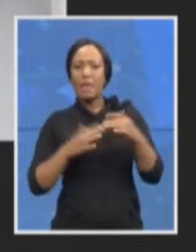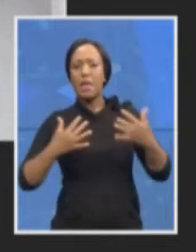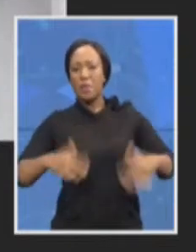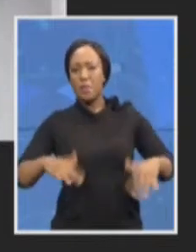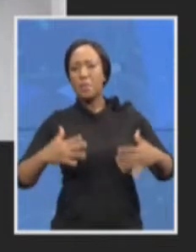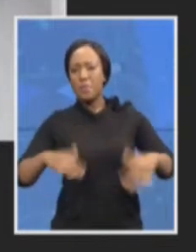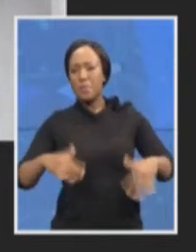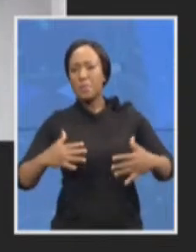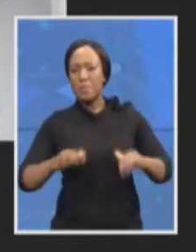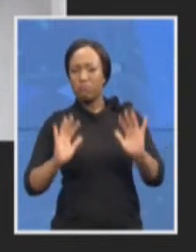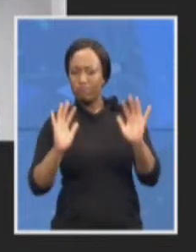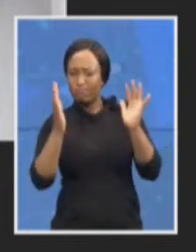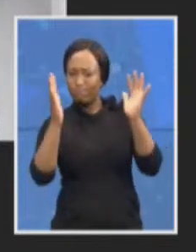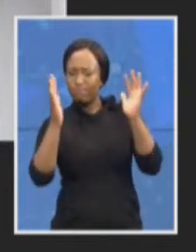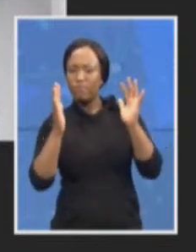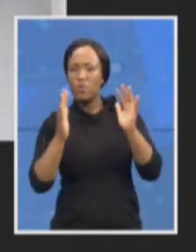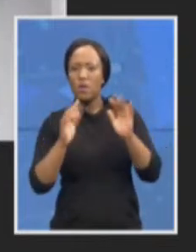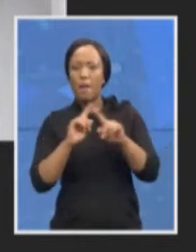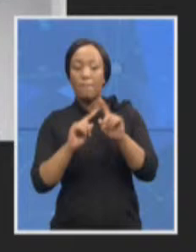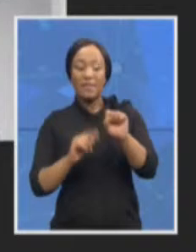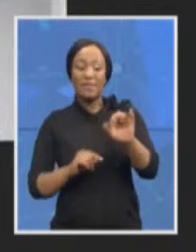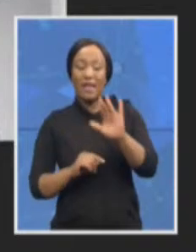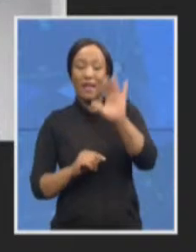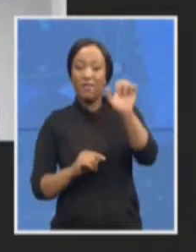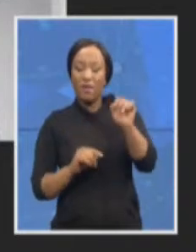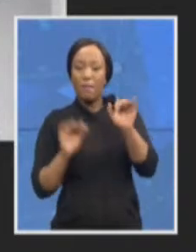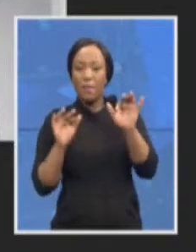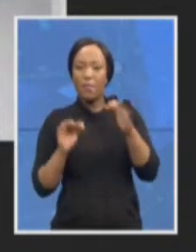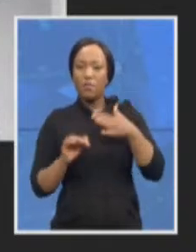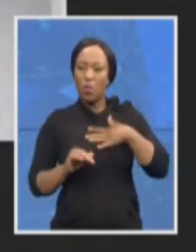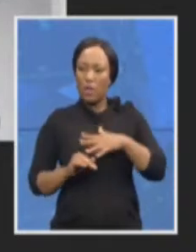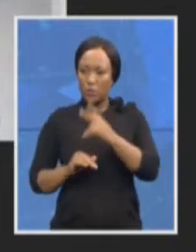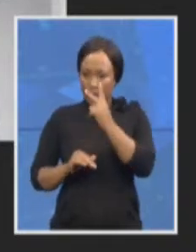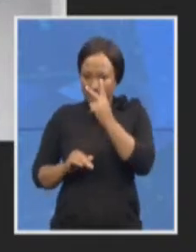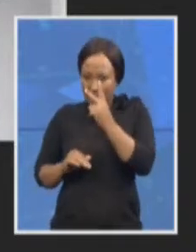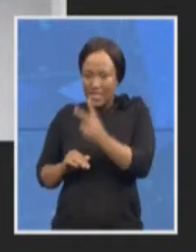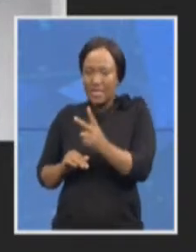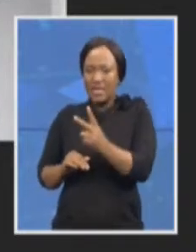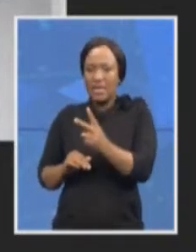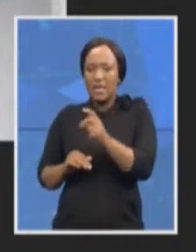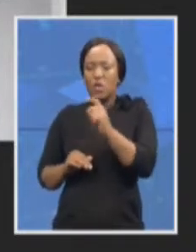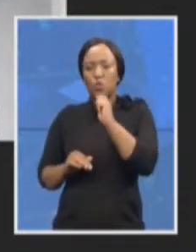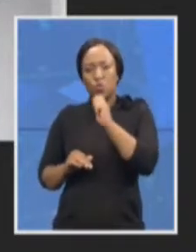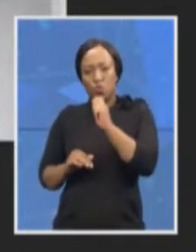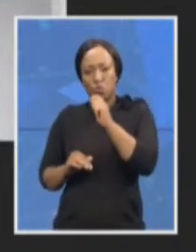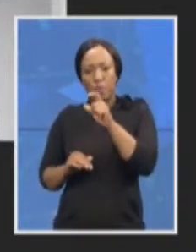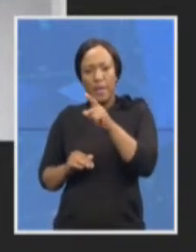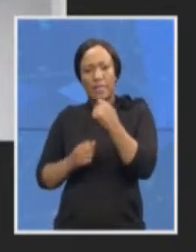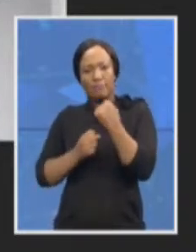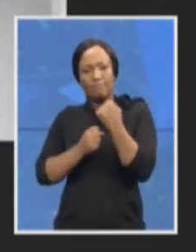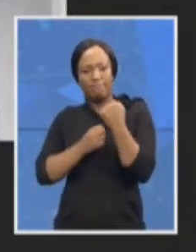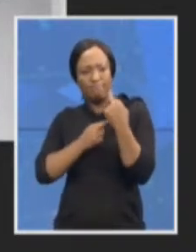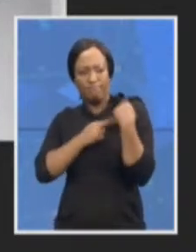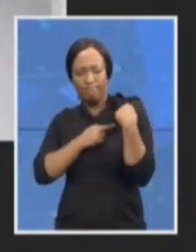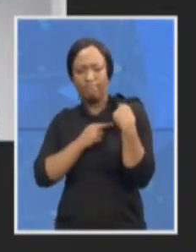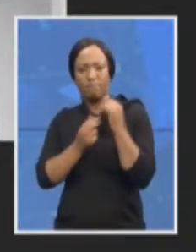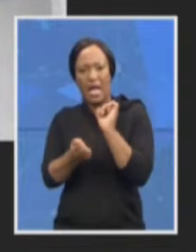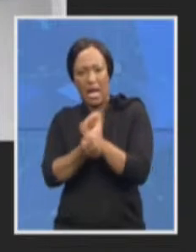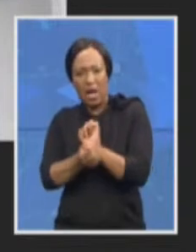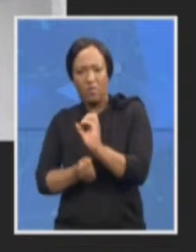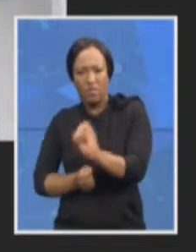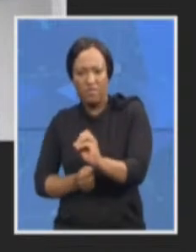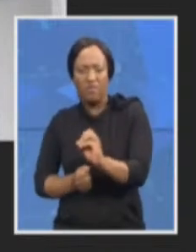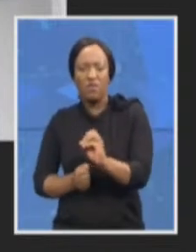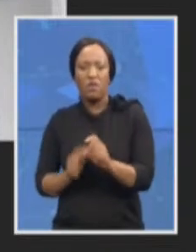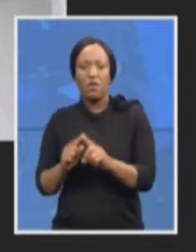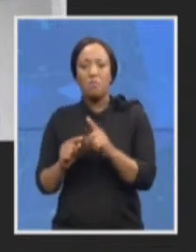more than anything is some form of accountability in whichever mechanism they may find them and given that